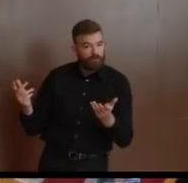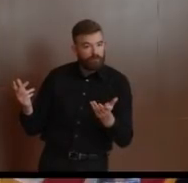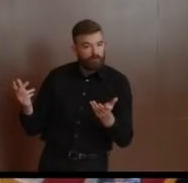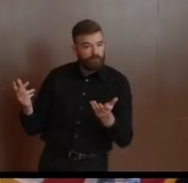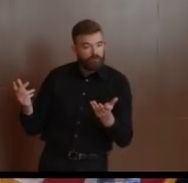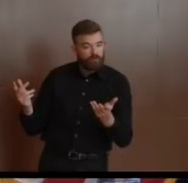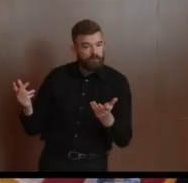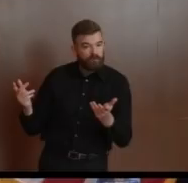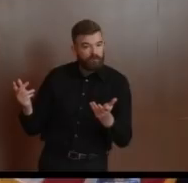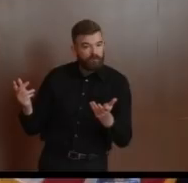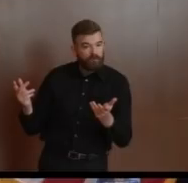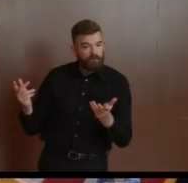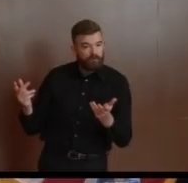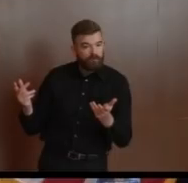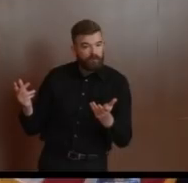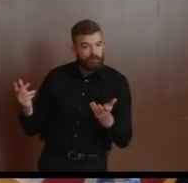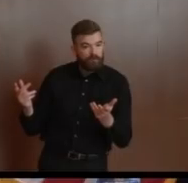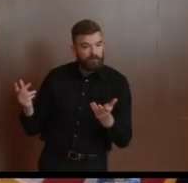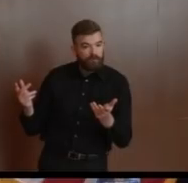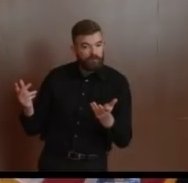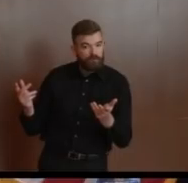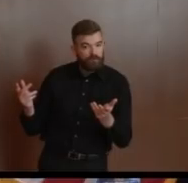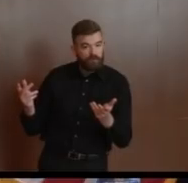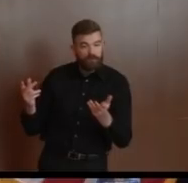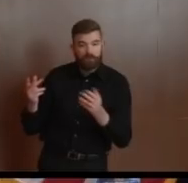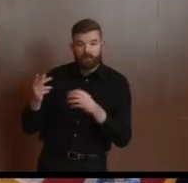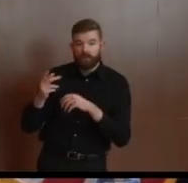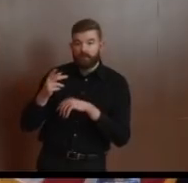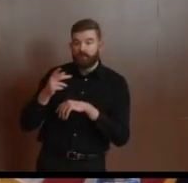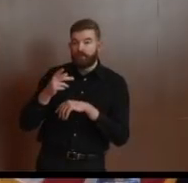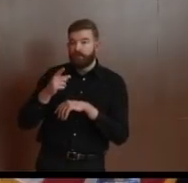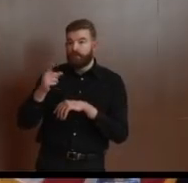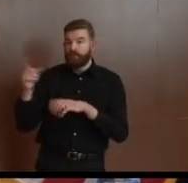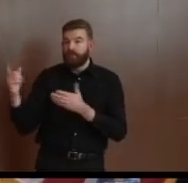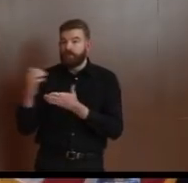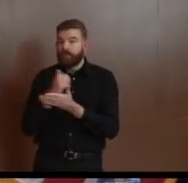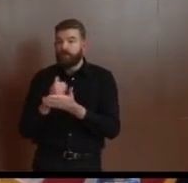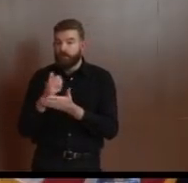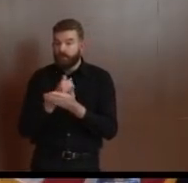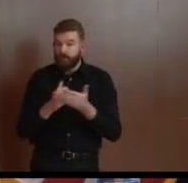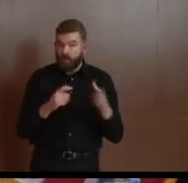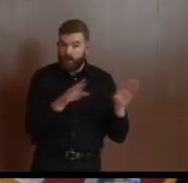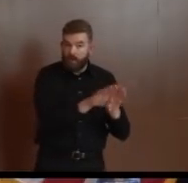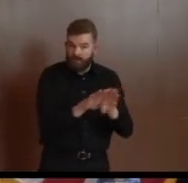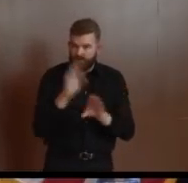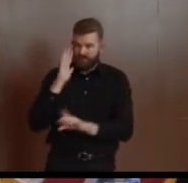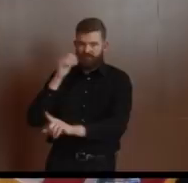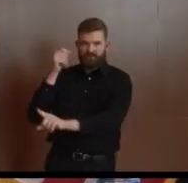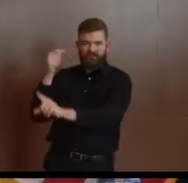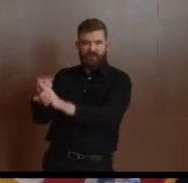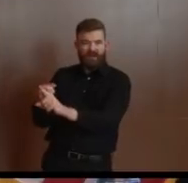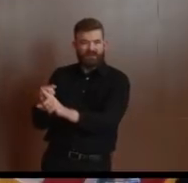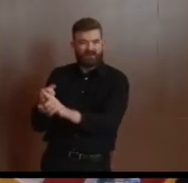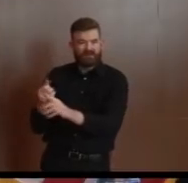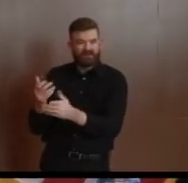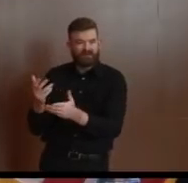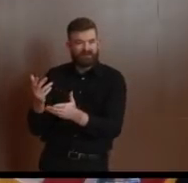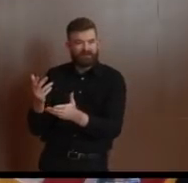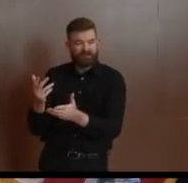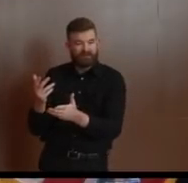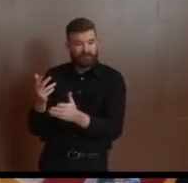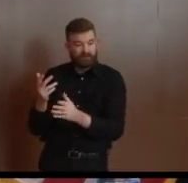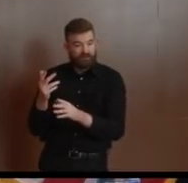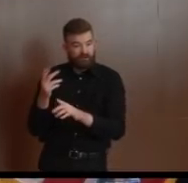you exempt are more important than a place where somebody can acquire tools to protect themselves? One specific woman came, went public,